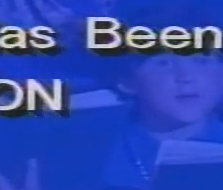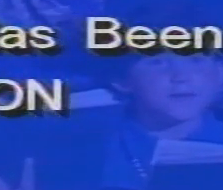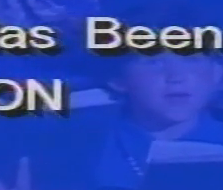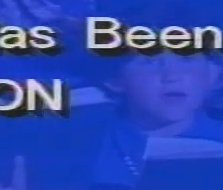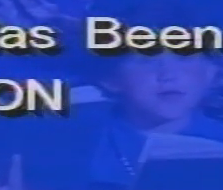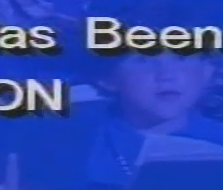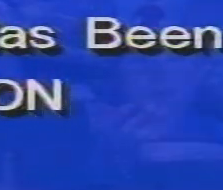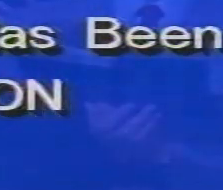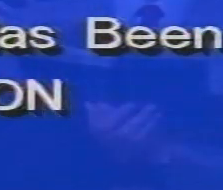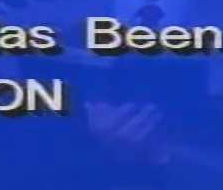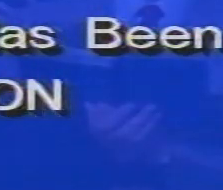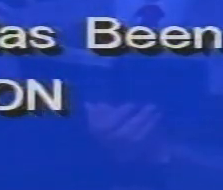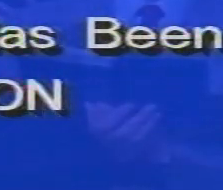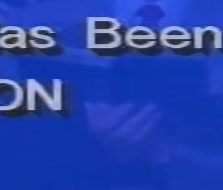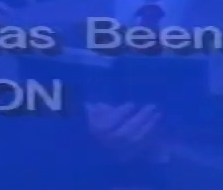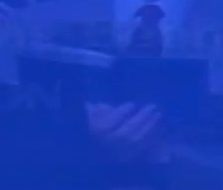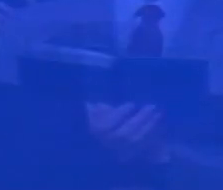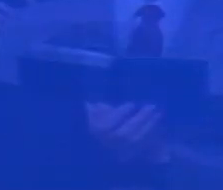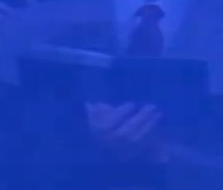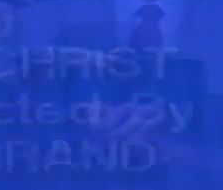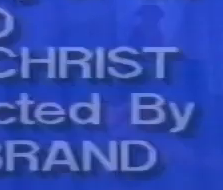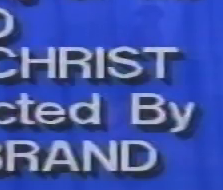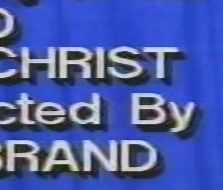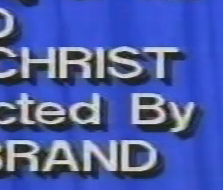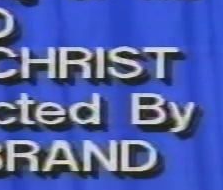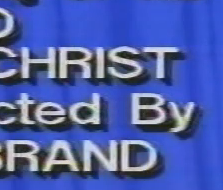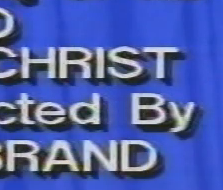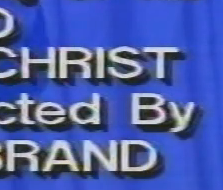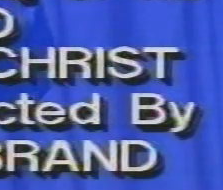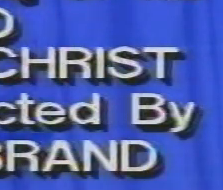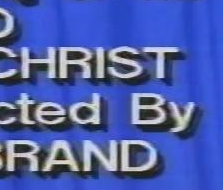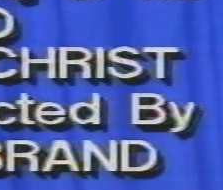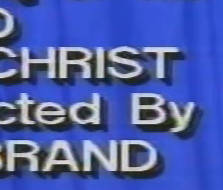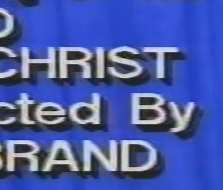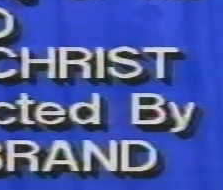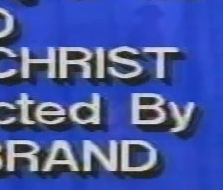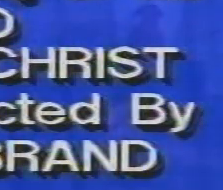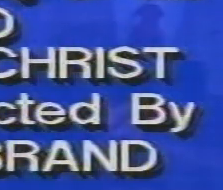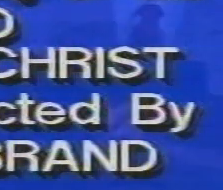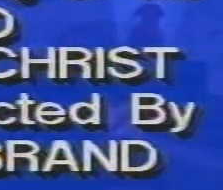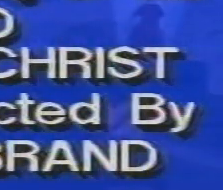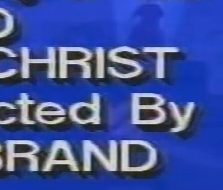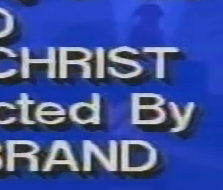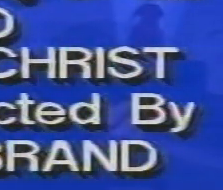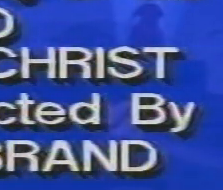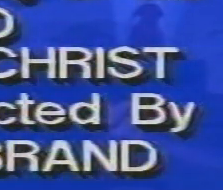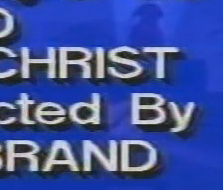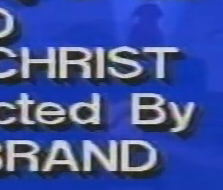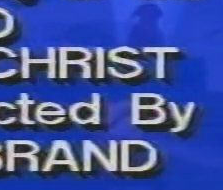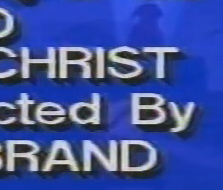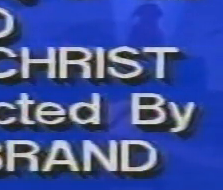Won't it be grand to hear him say Well done